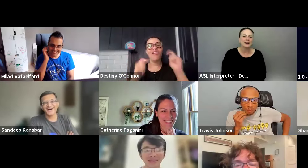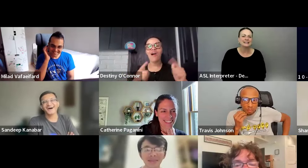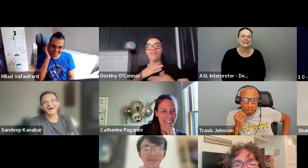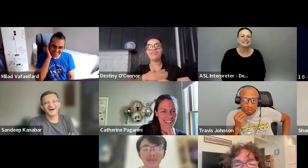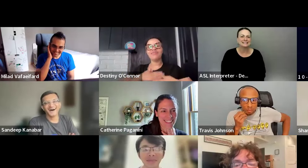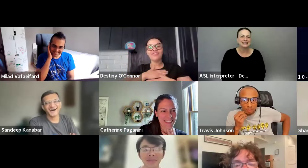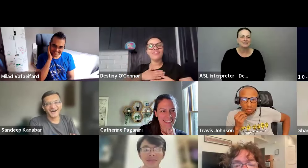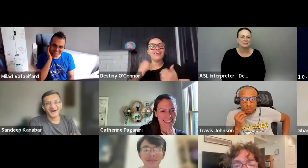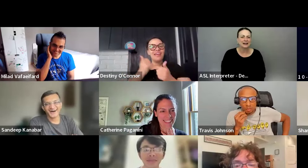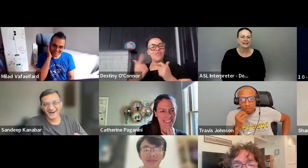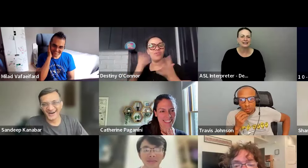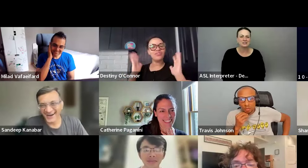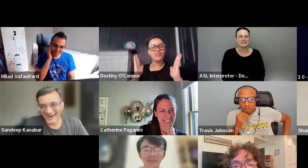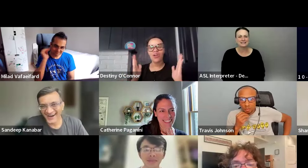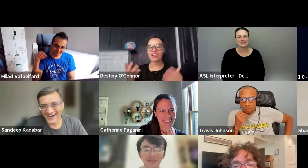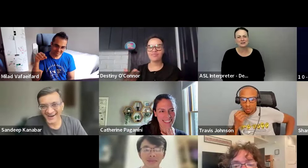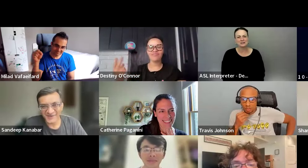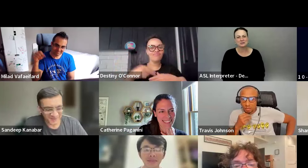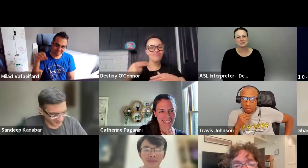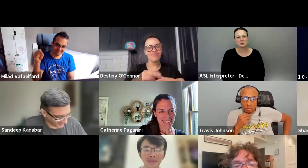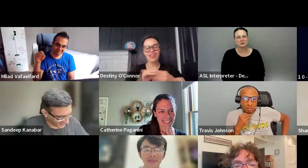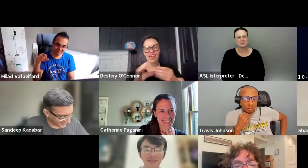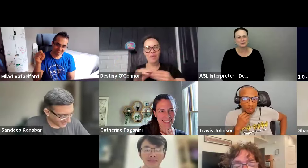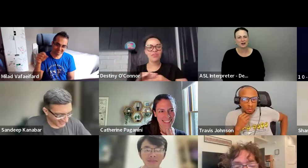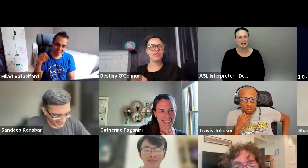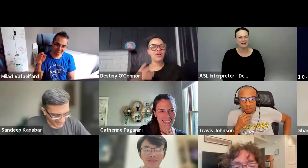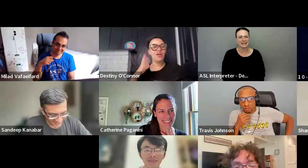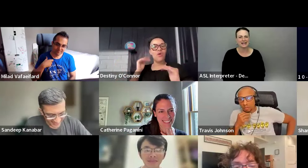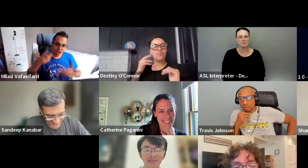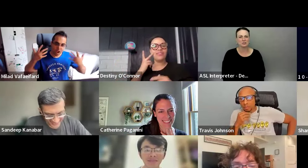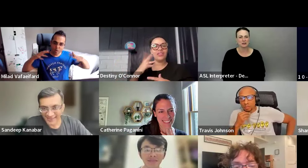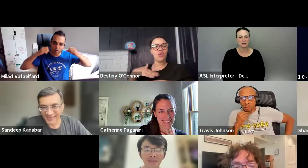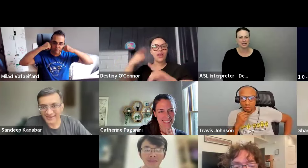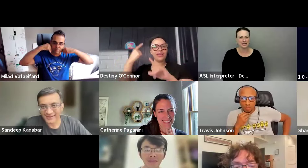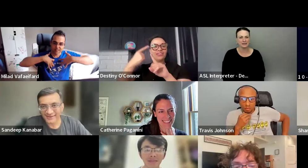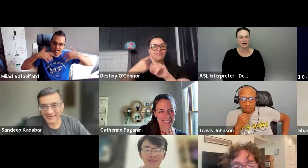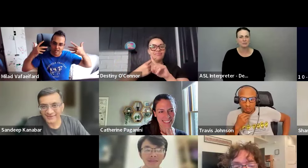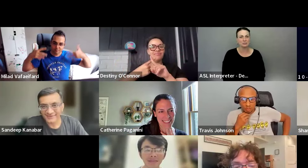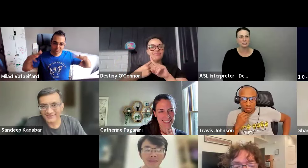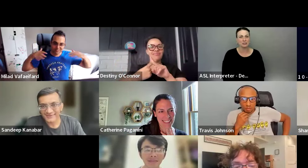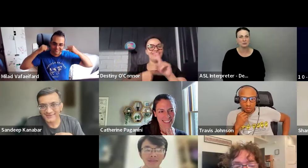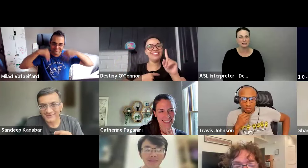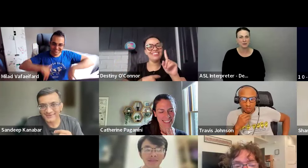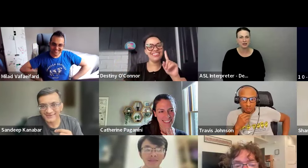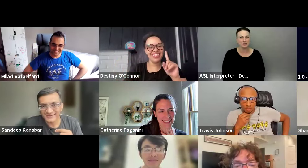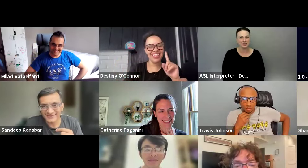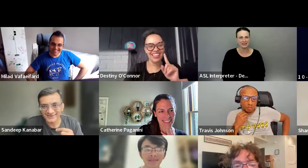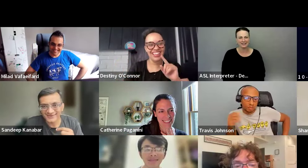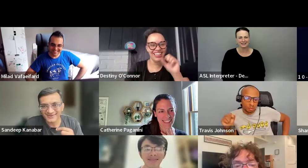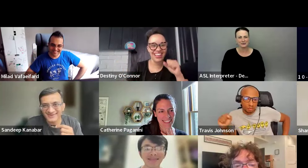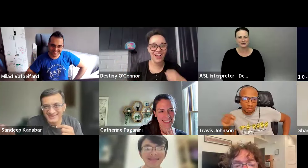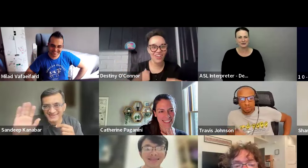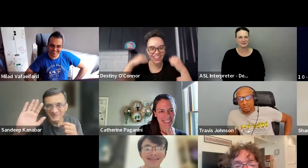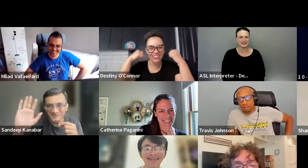All right. Nice to see everybody. Enjoyed seeing you as usual. Wonderful talk. And we'll talk again. I hope to see you next month.